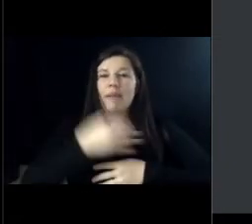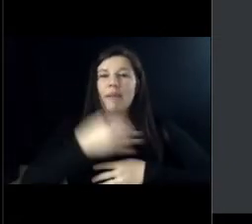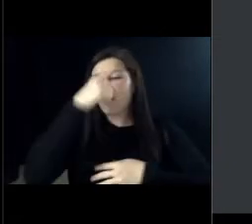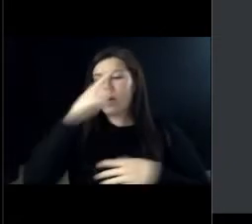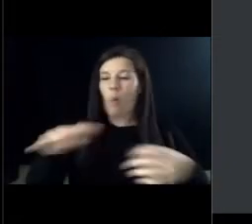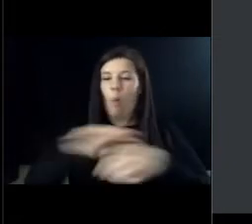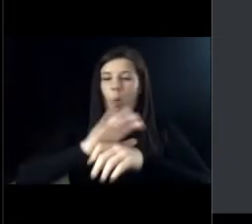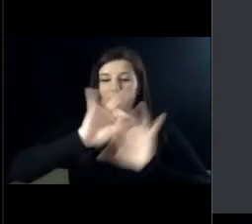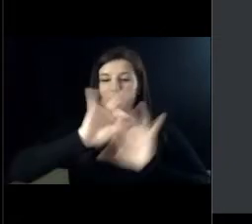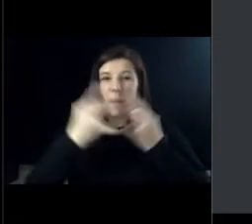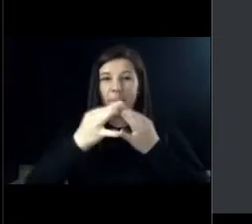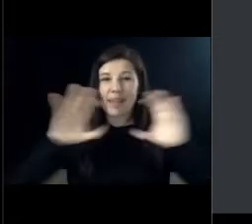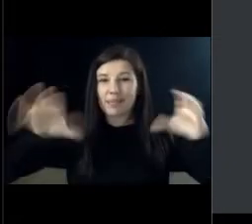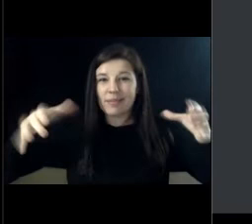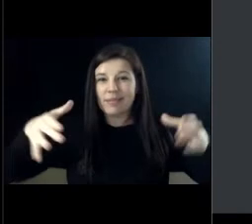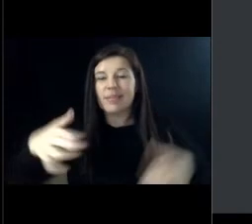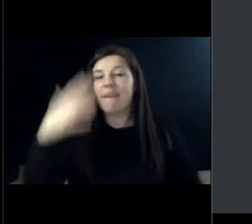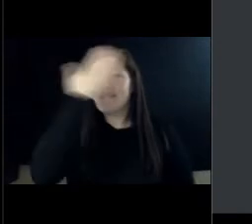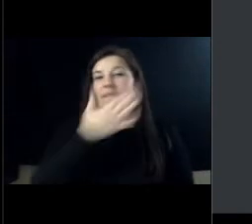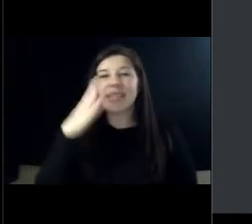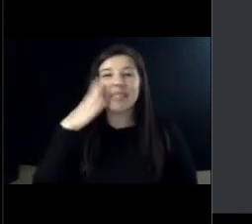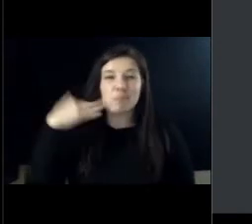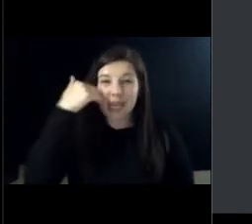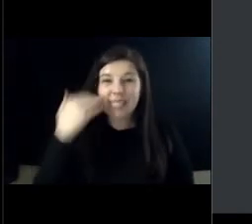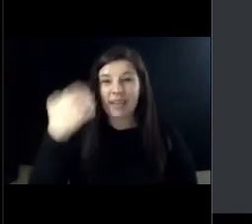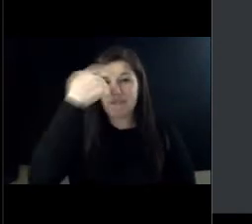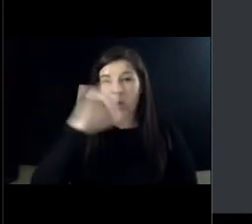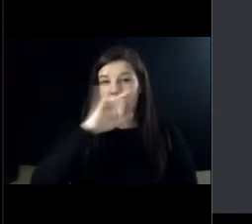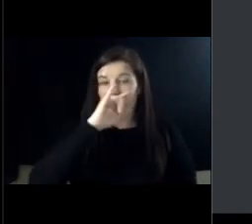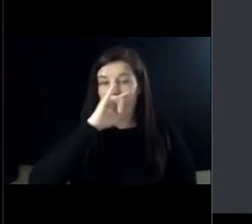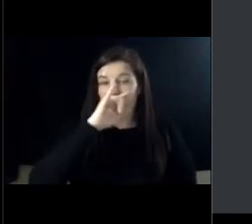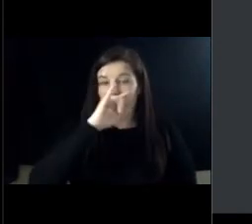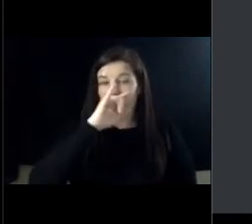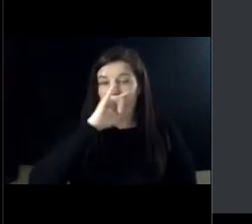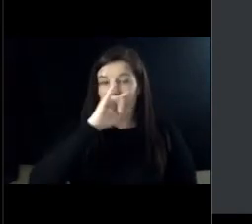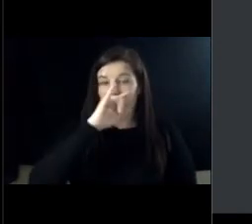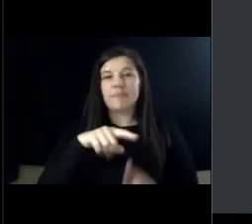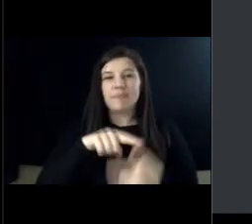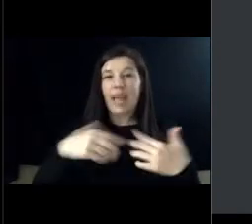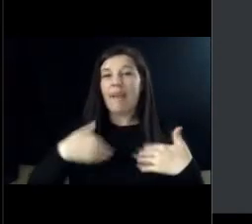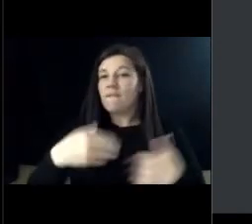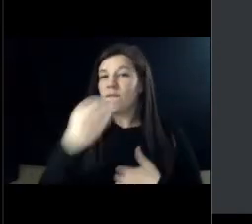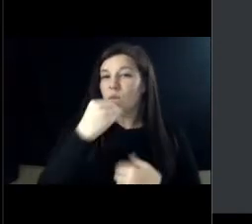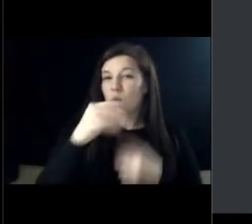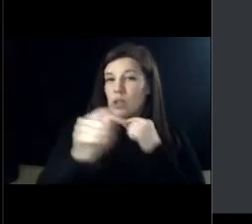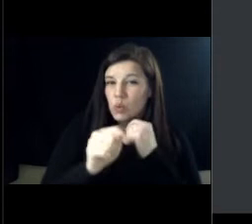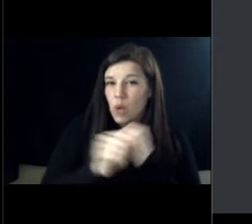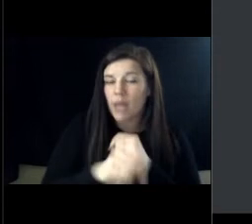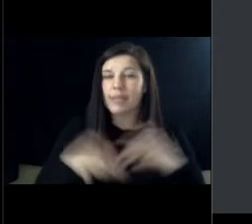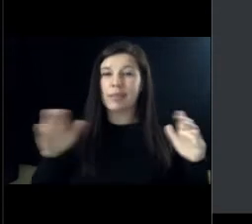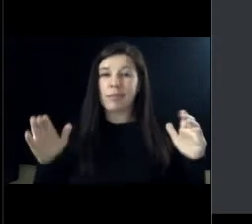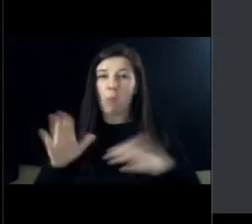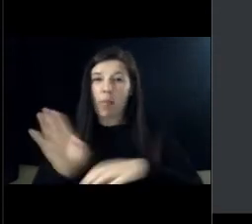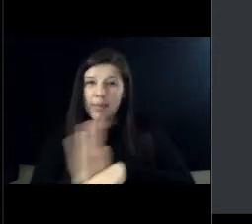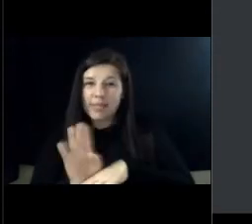There will be face painting for the kids. We also have a kid's gym that's coming out. We have food trucks. We have small business vendors